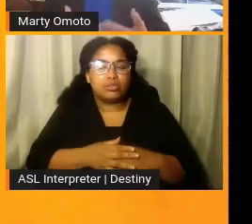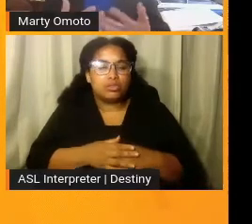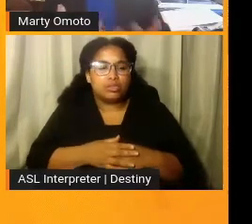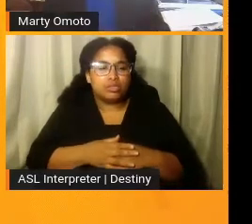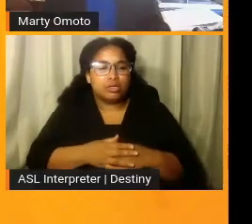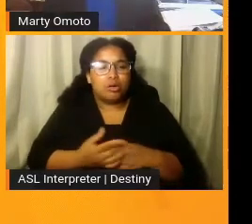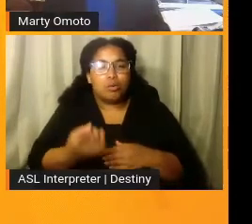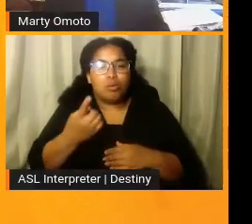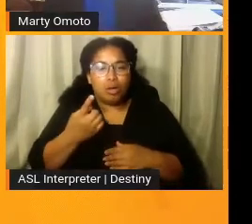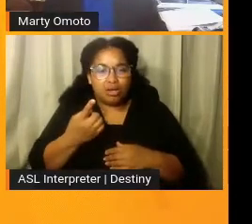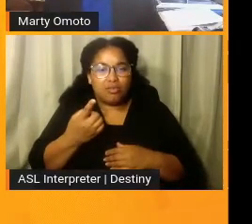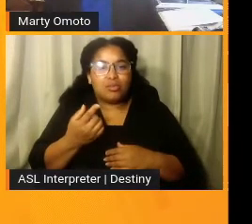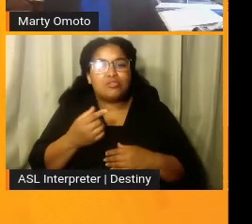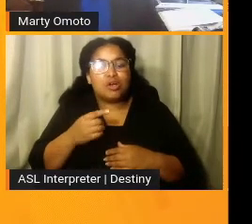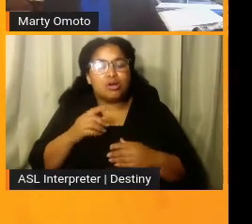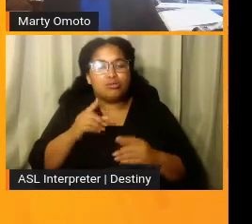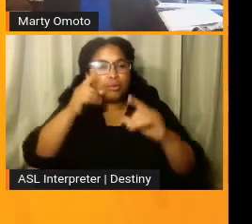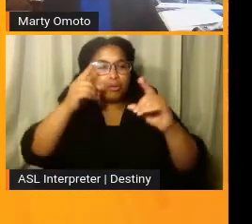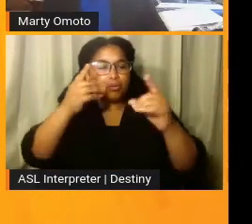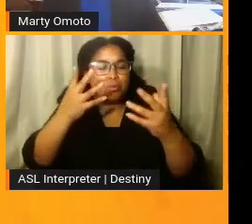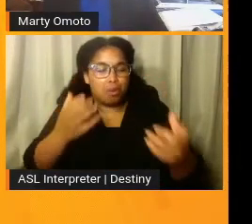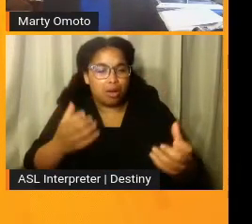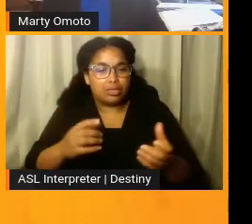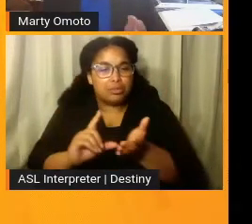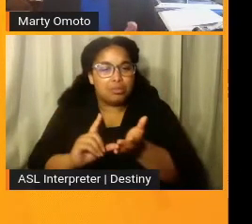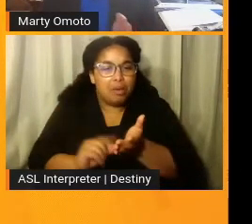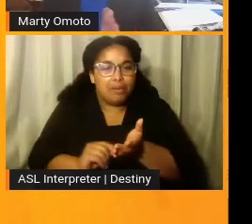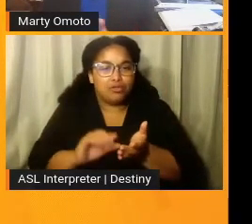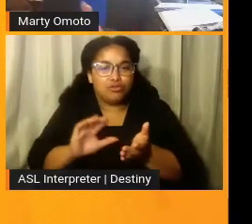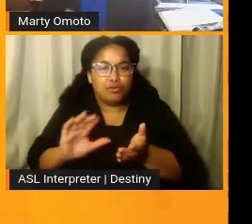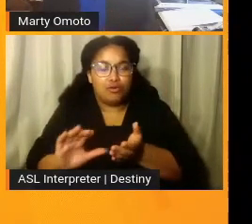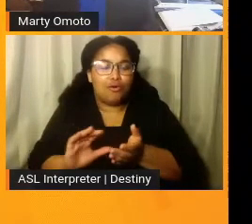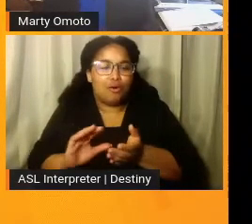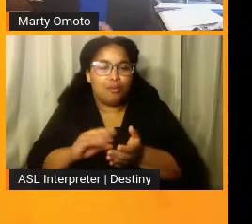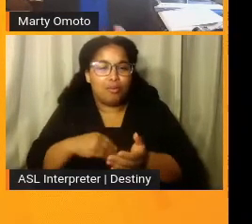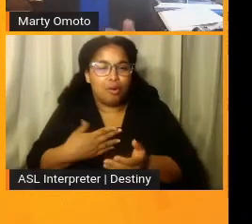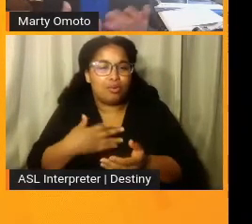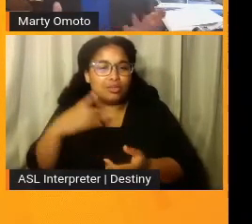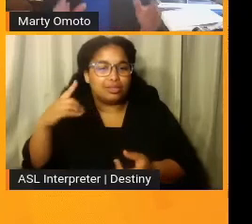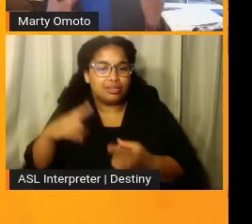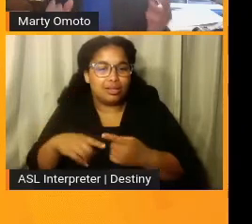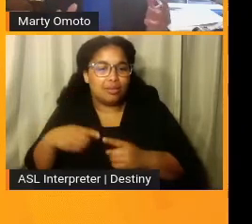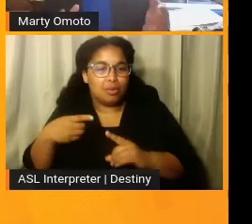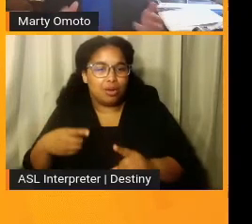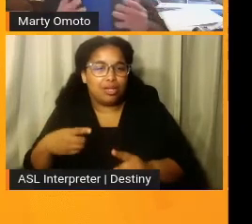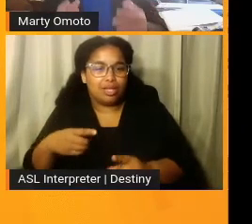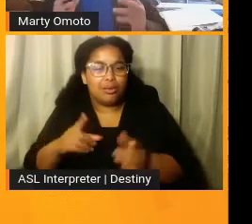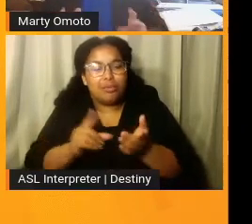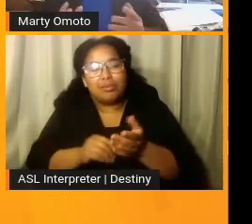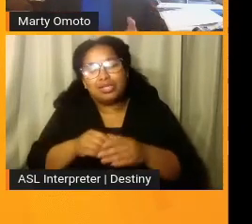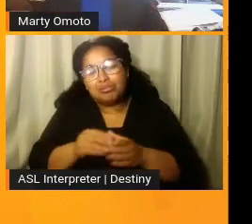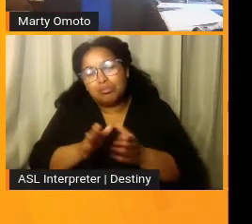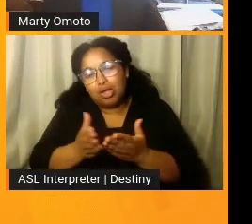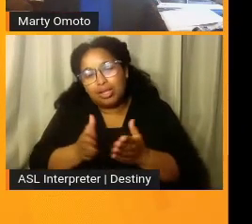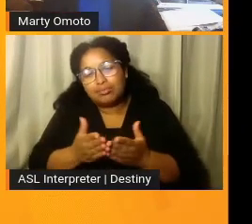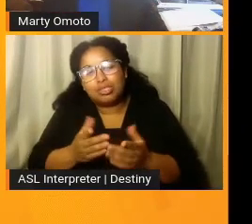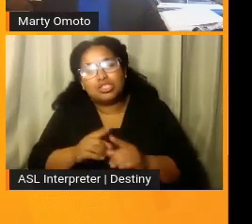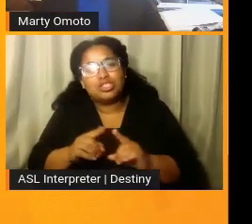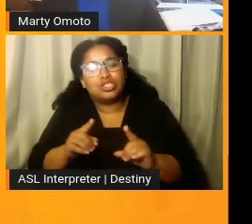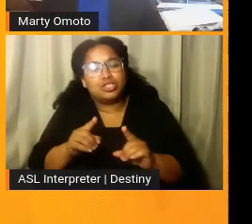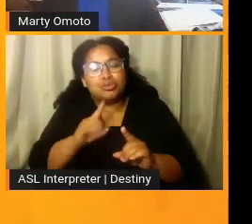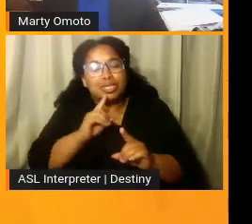her poetry published, um, to, to up until then, her poems were published in booklets, but she really wanted,